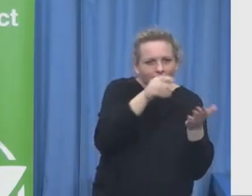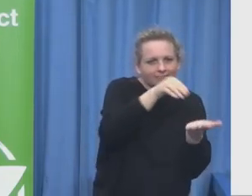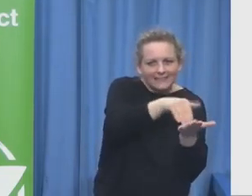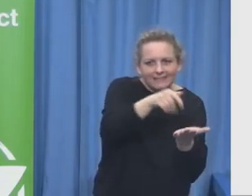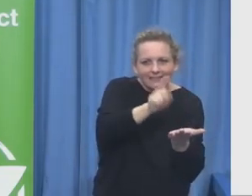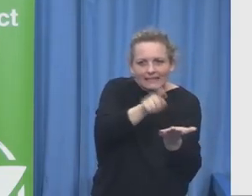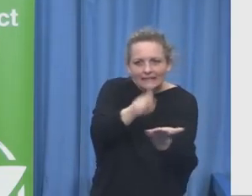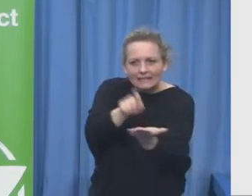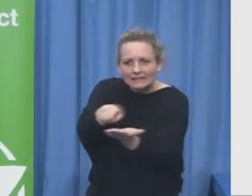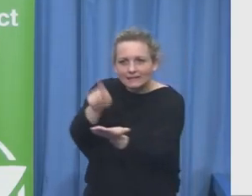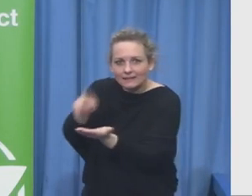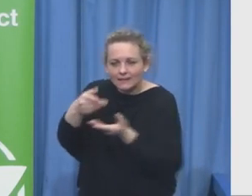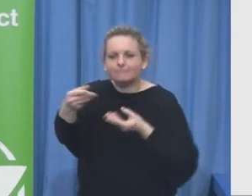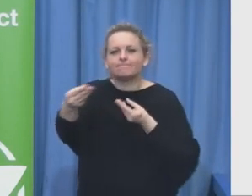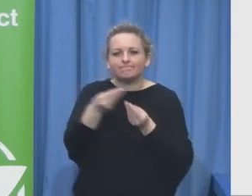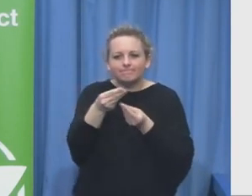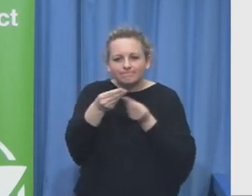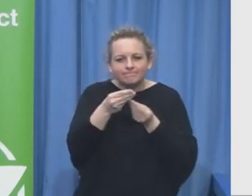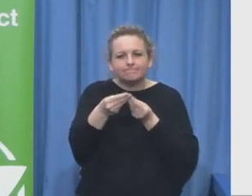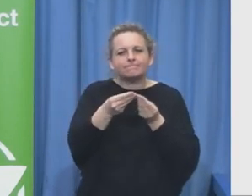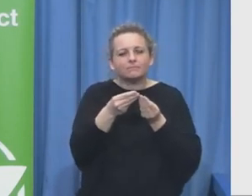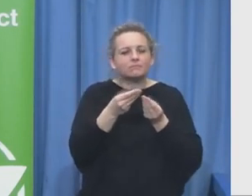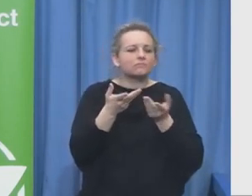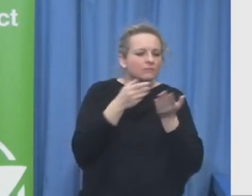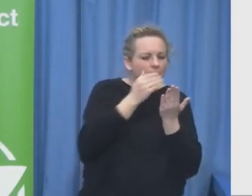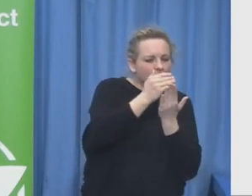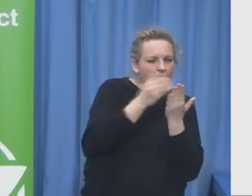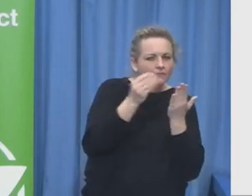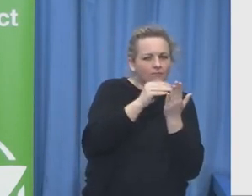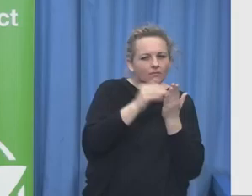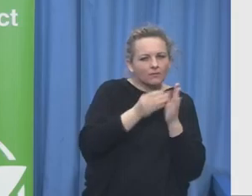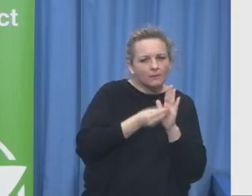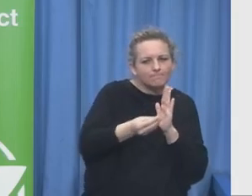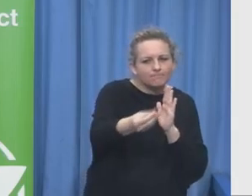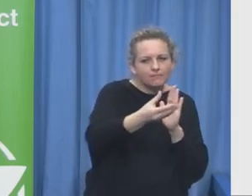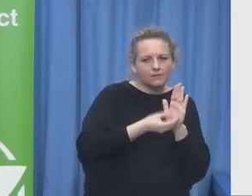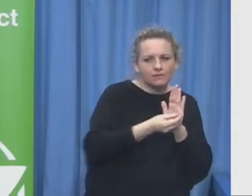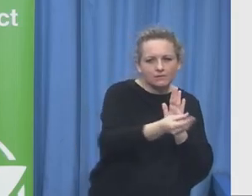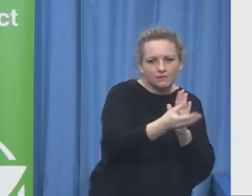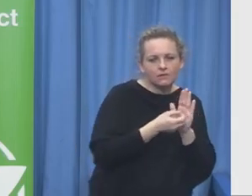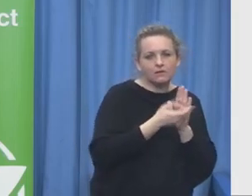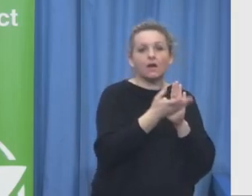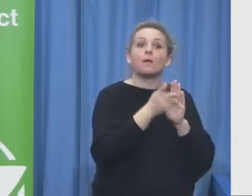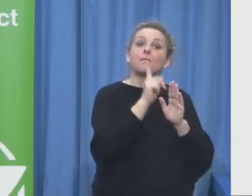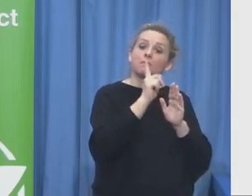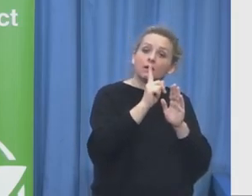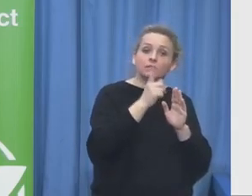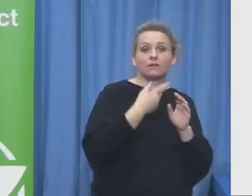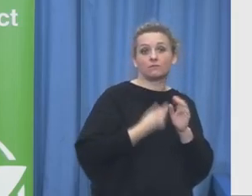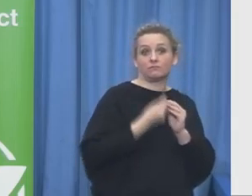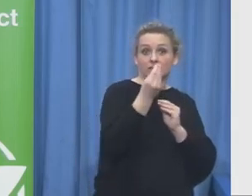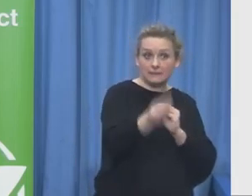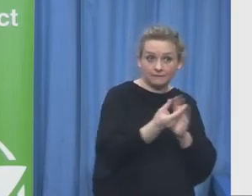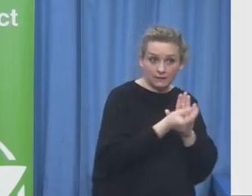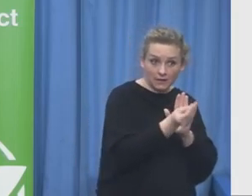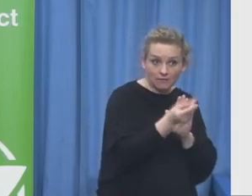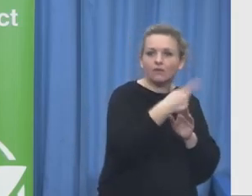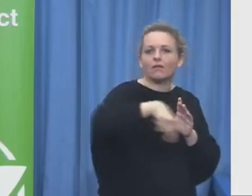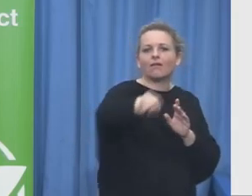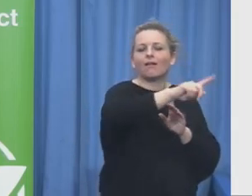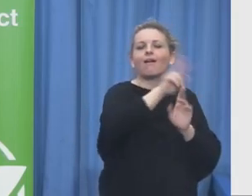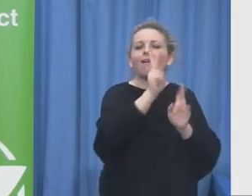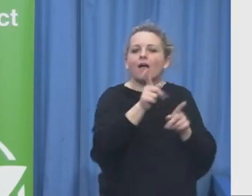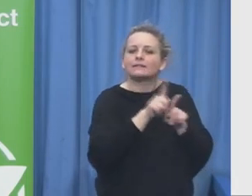join us when it's appealing to them but not to give up on creating this triangle partnership it is harder